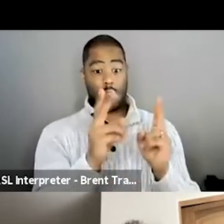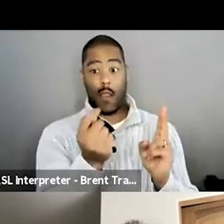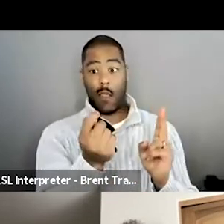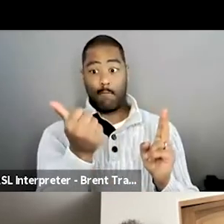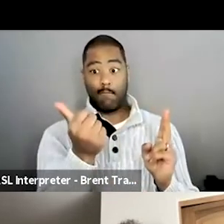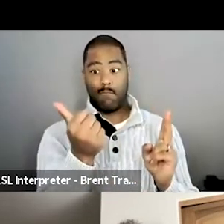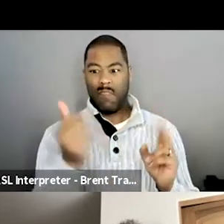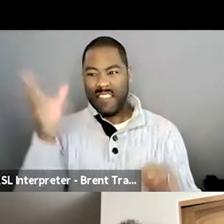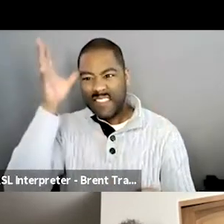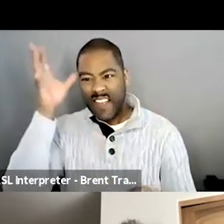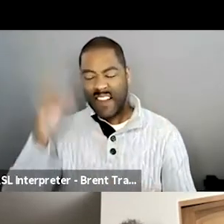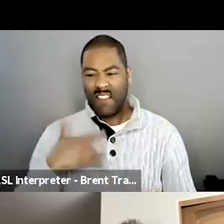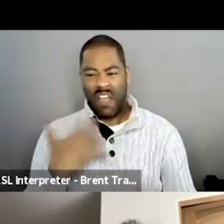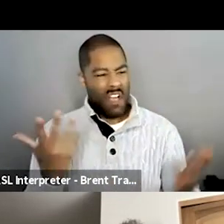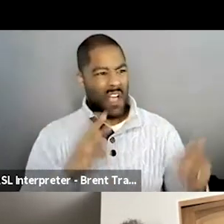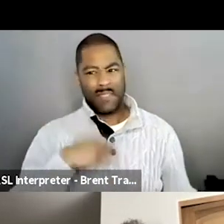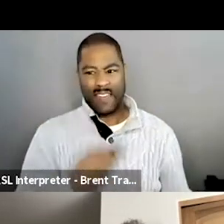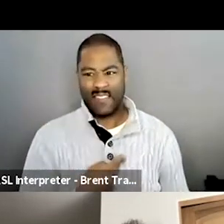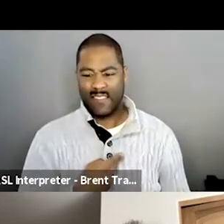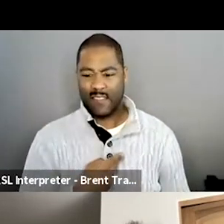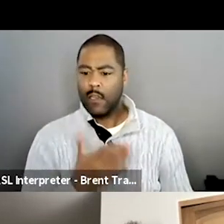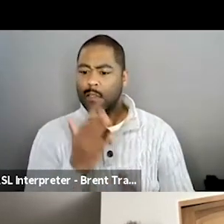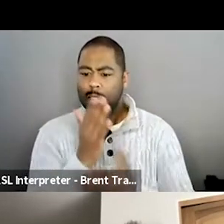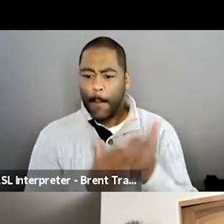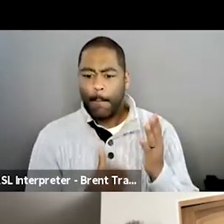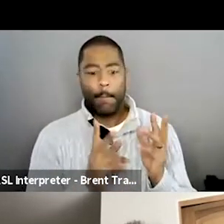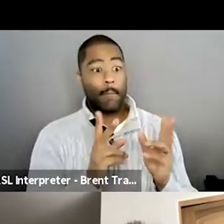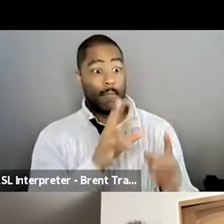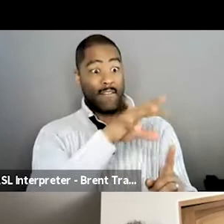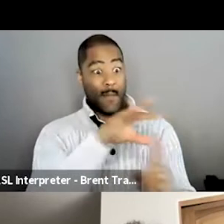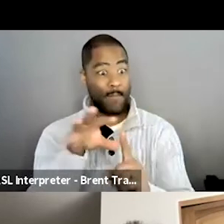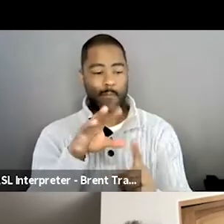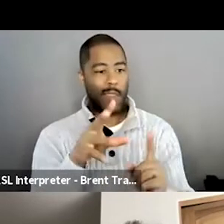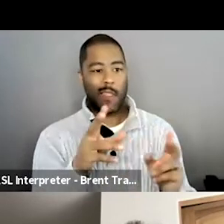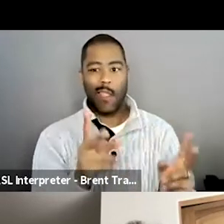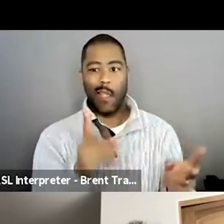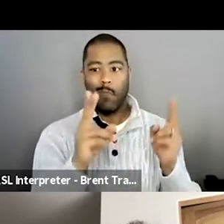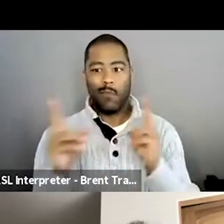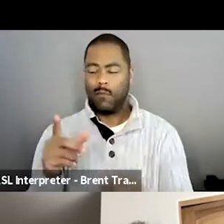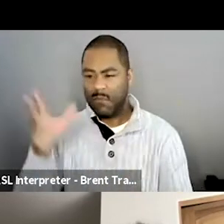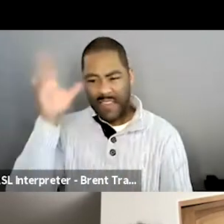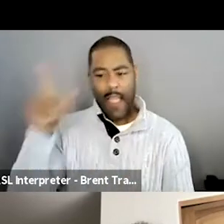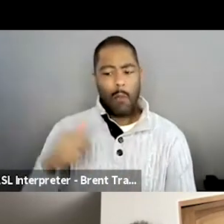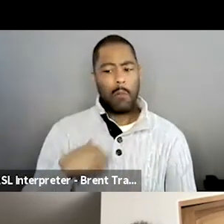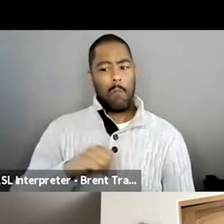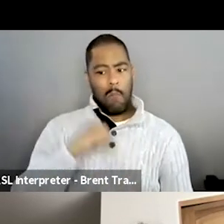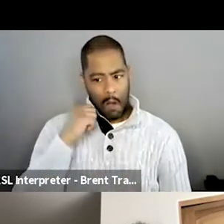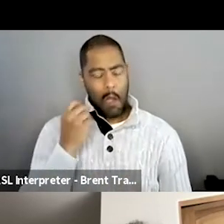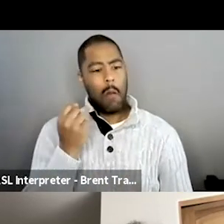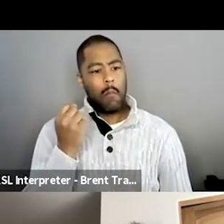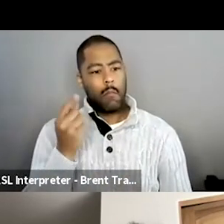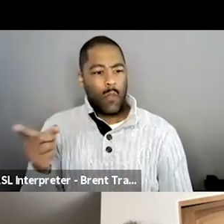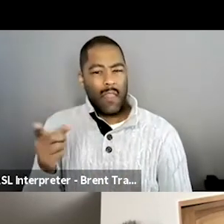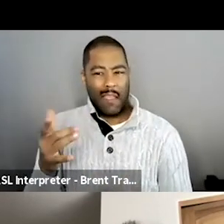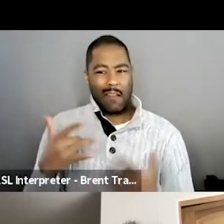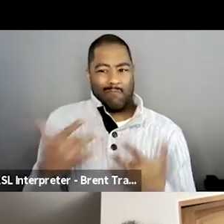certain parts of the slot card track are not in there or certain things that he was very, um, proud of. So that's he, they're nitpicky, but